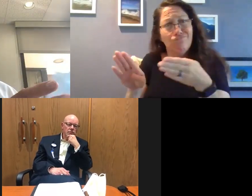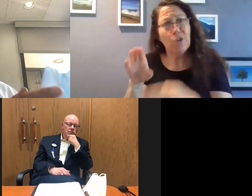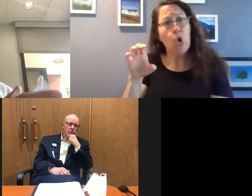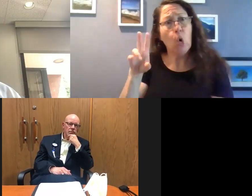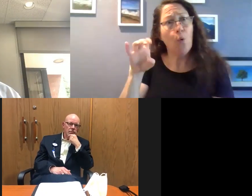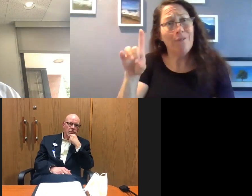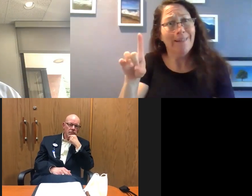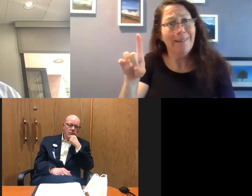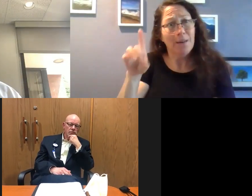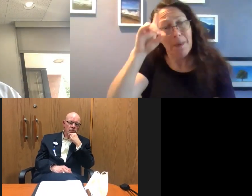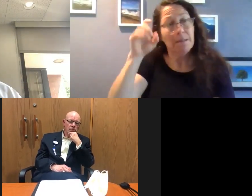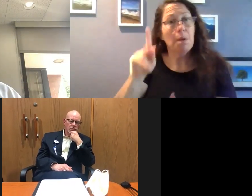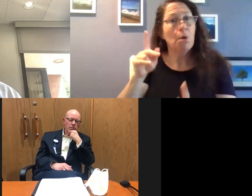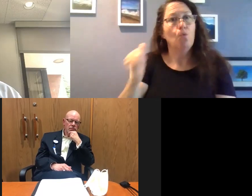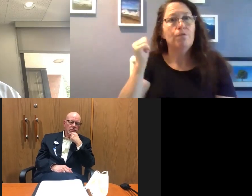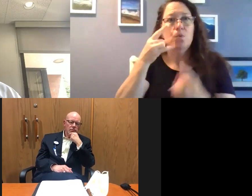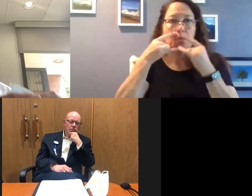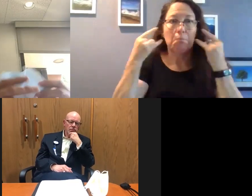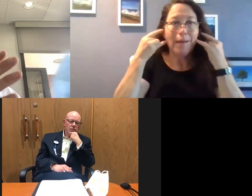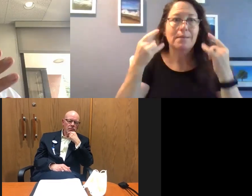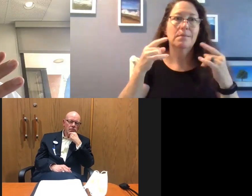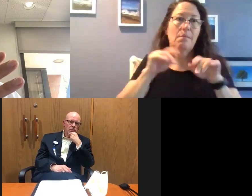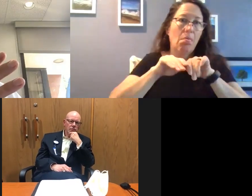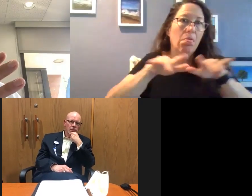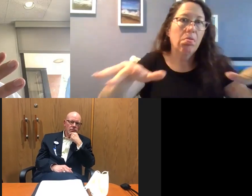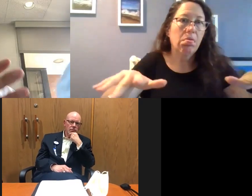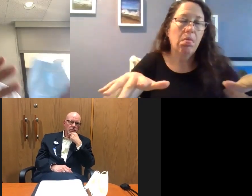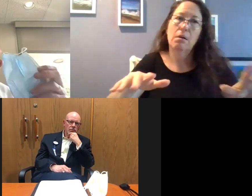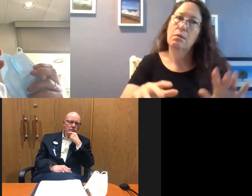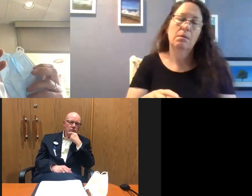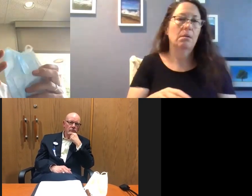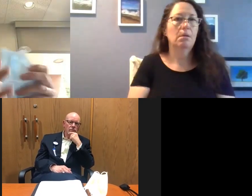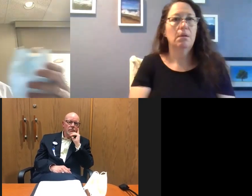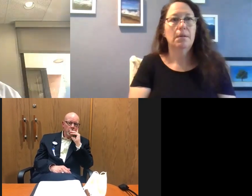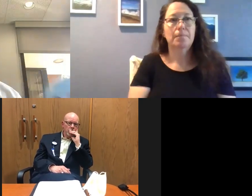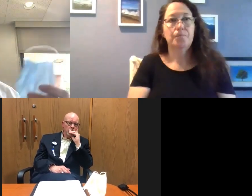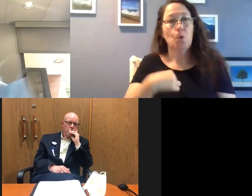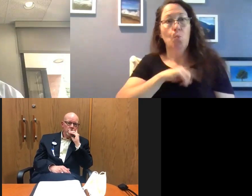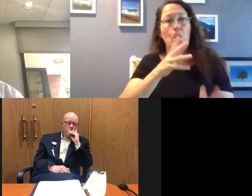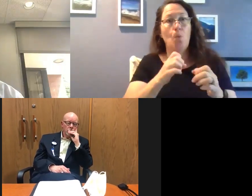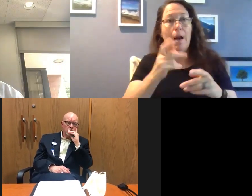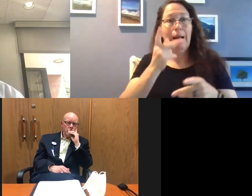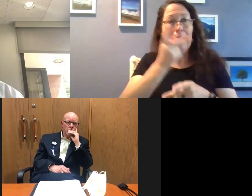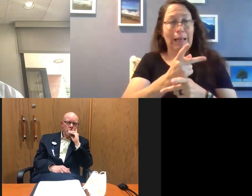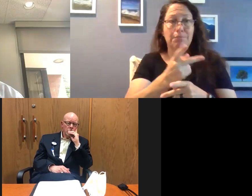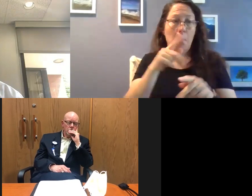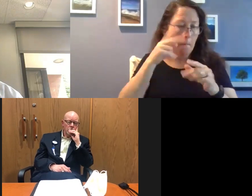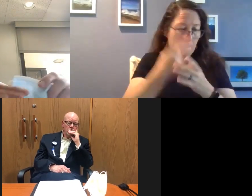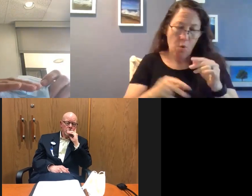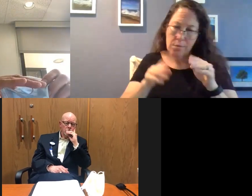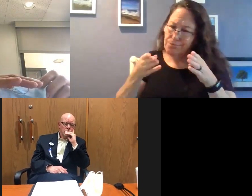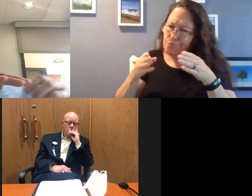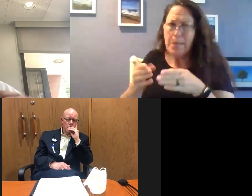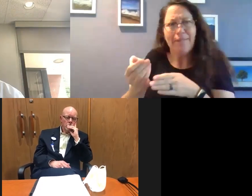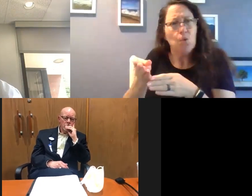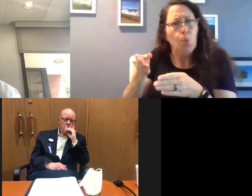hundreds and hundreds of COVID patients because this has gotten out of control. We want to be able to care for those few COVID patients